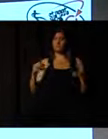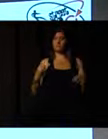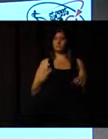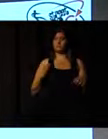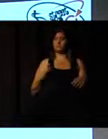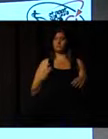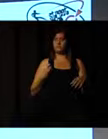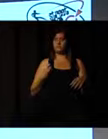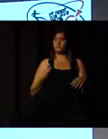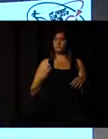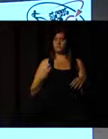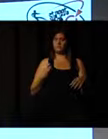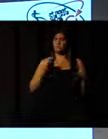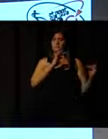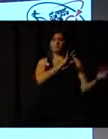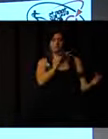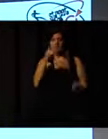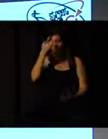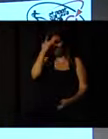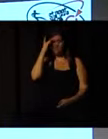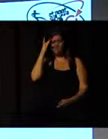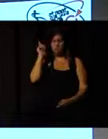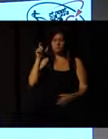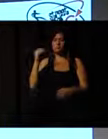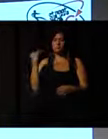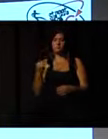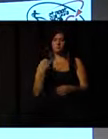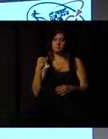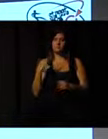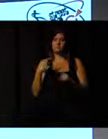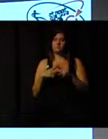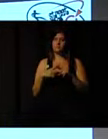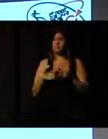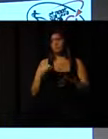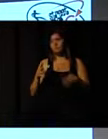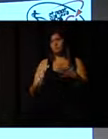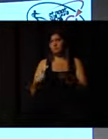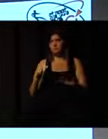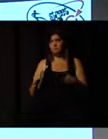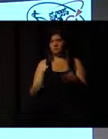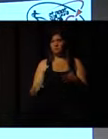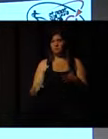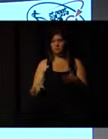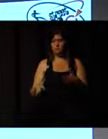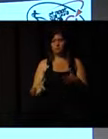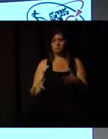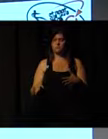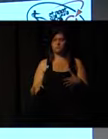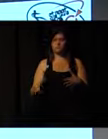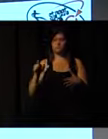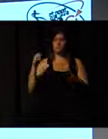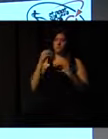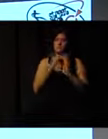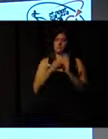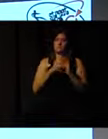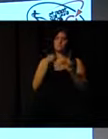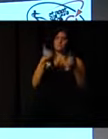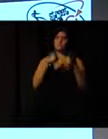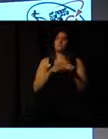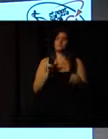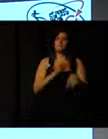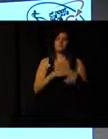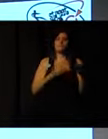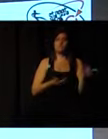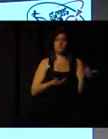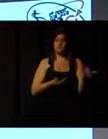festivals. And they're really important for us because they are often the place where the young people go in their first experience of being a volunteer,